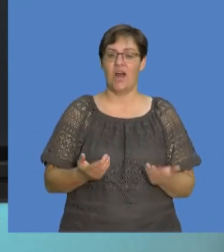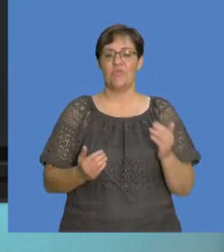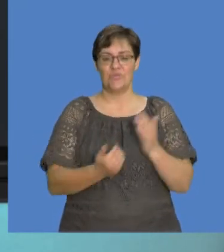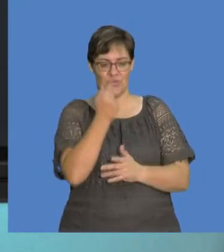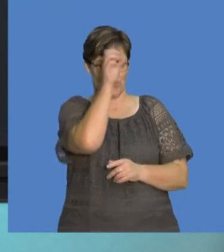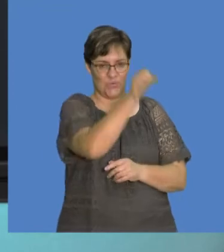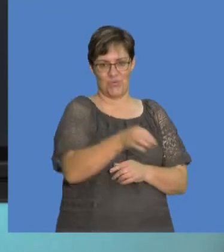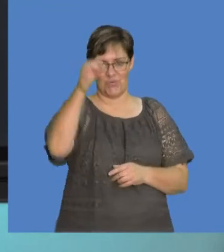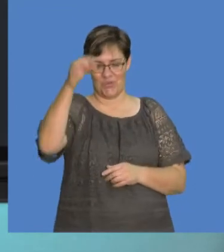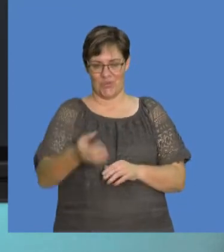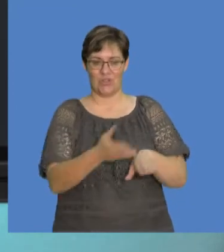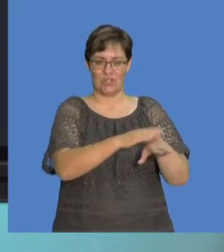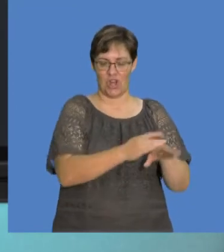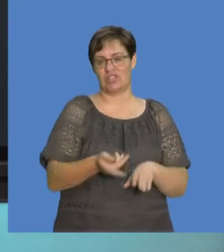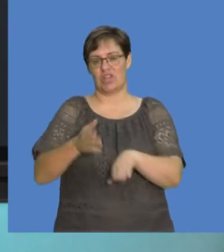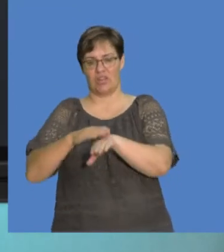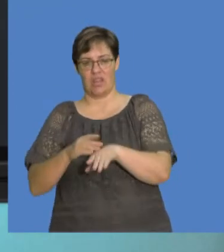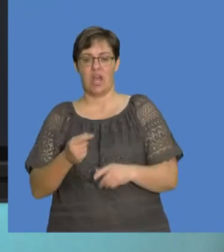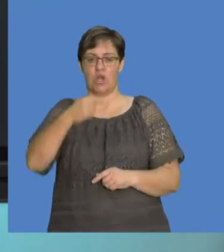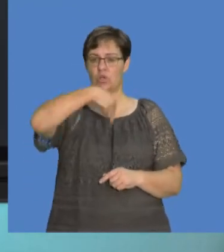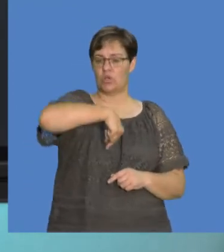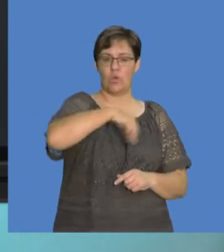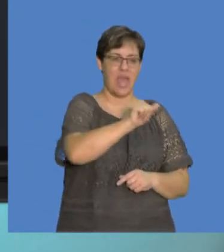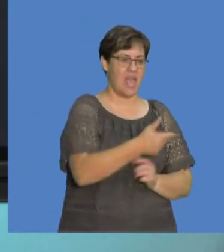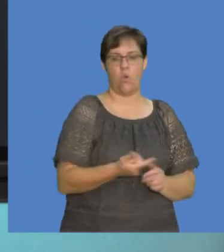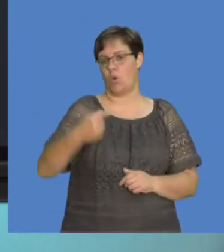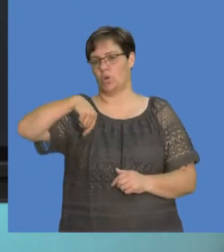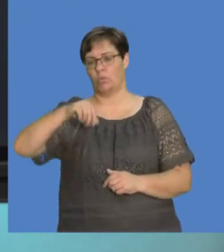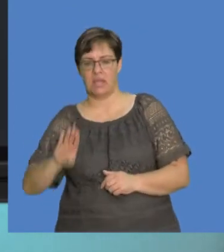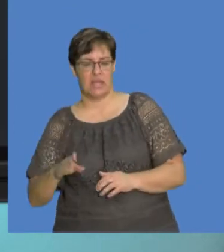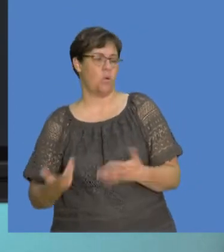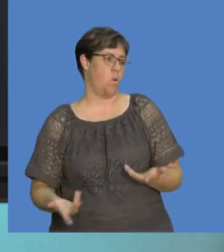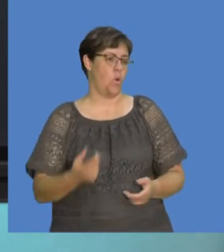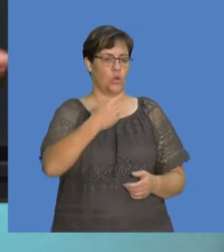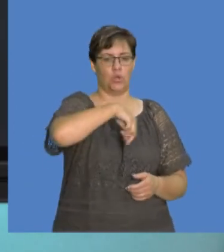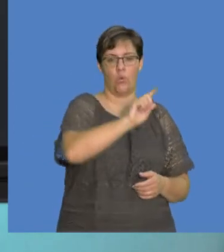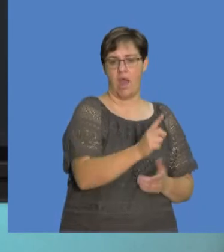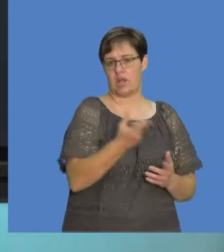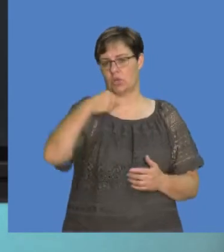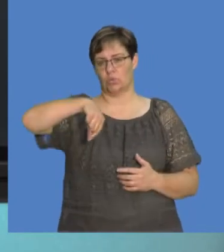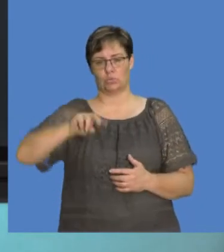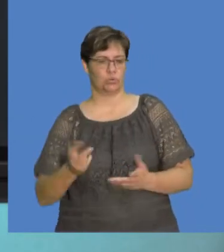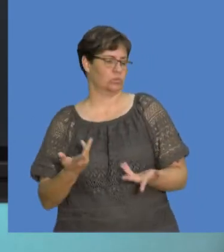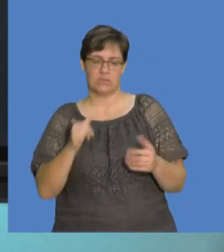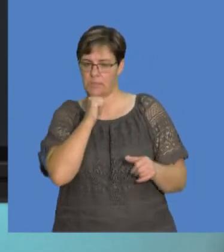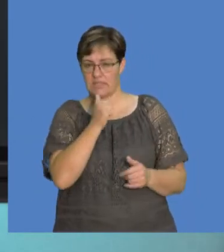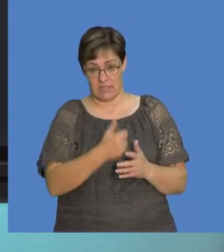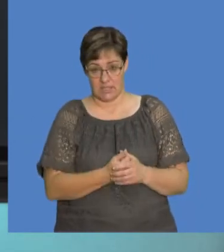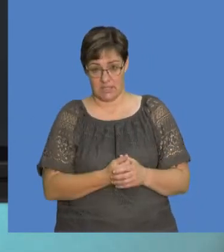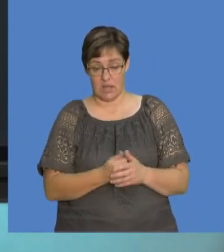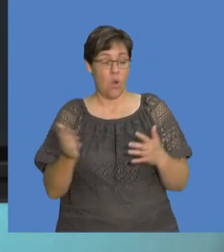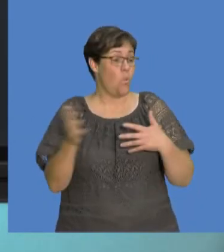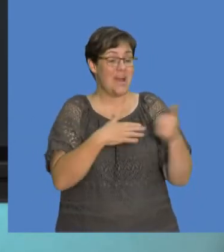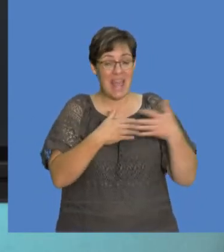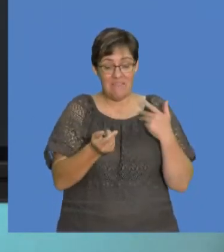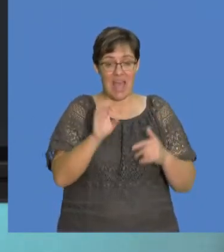get new charge, which is the same for QA and QB or Q1 and Q2. And then we are